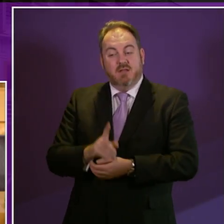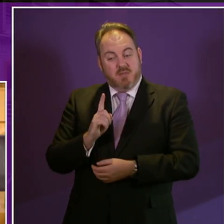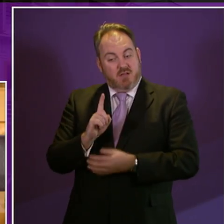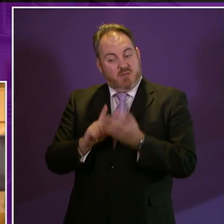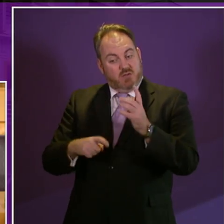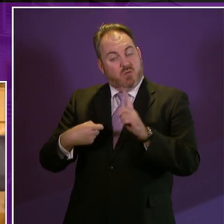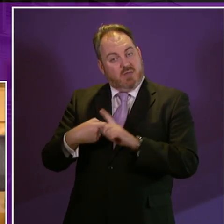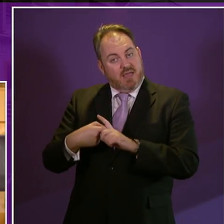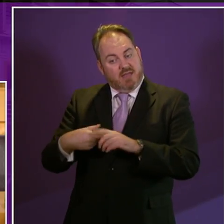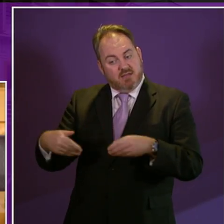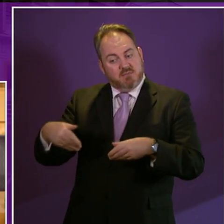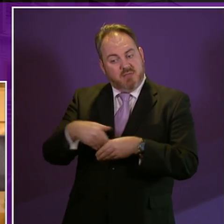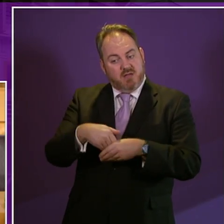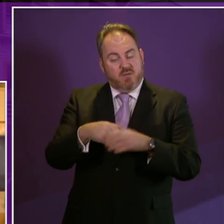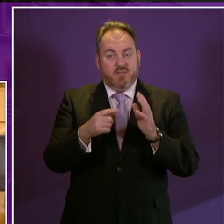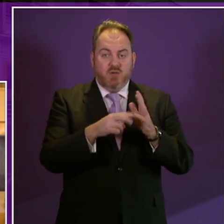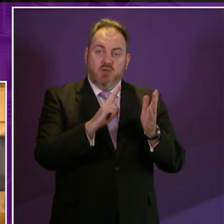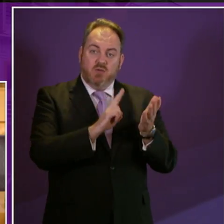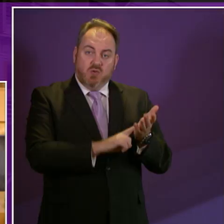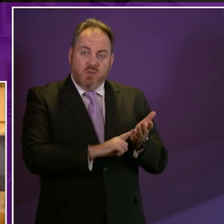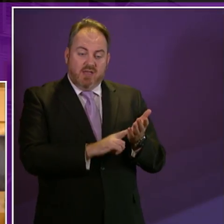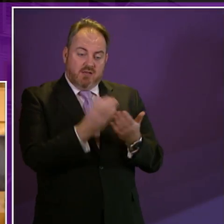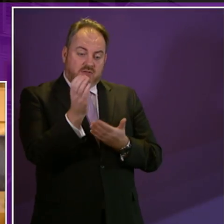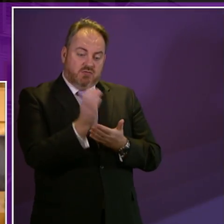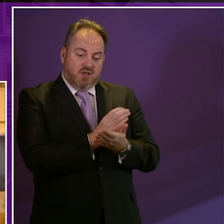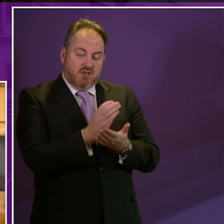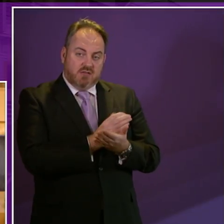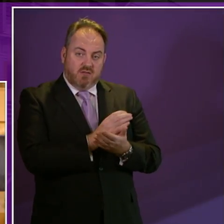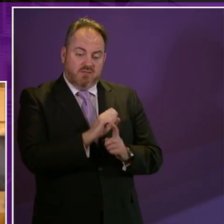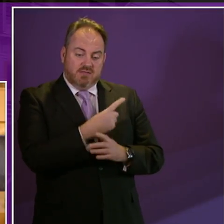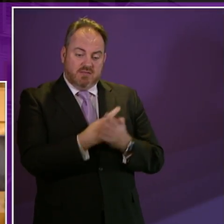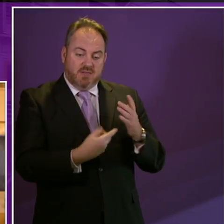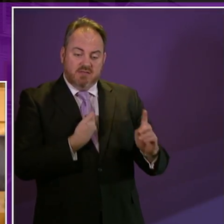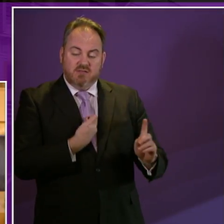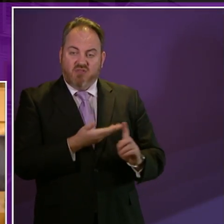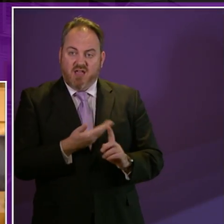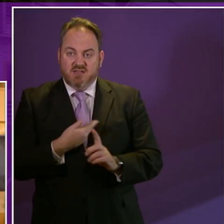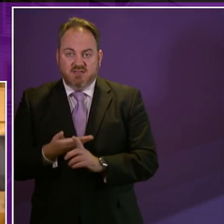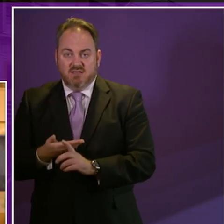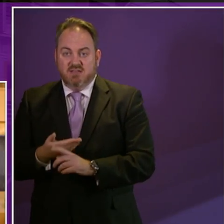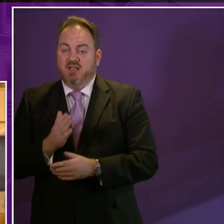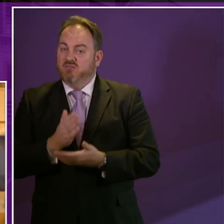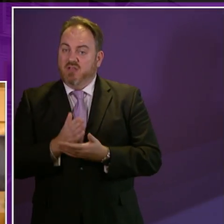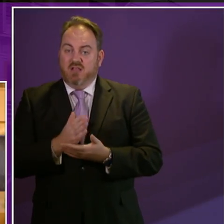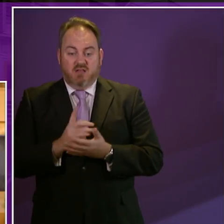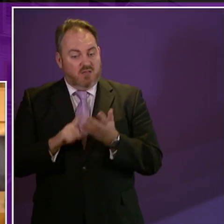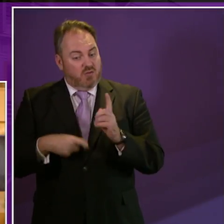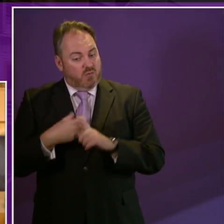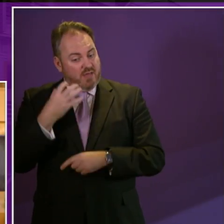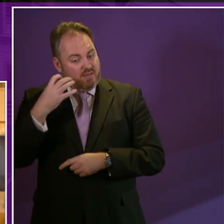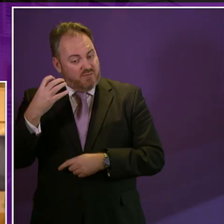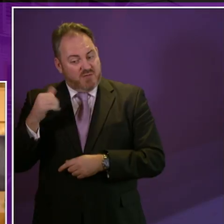convention on the rights of disabled people since 2007 and yes there are many things to commend the UK government